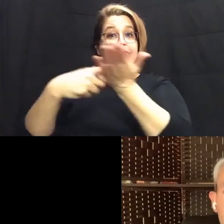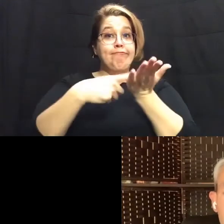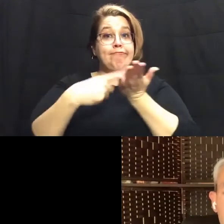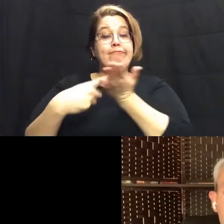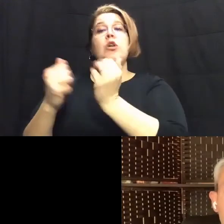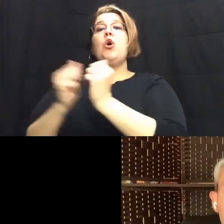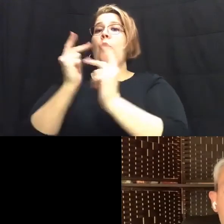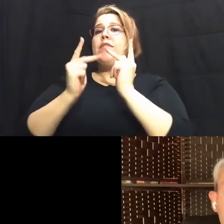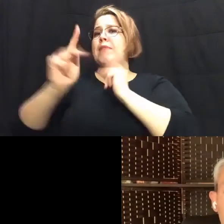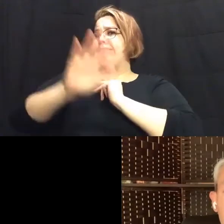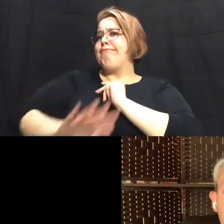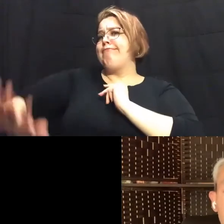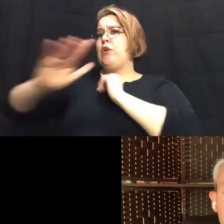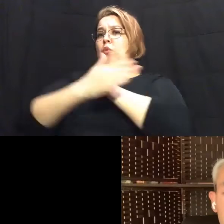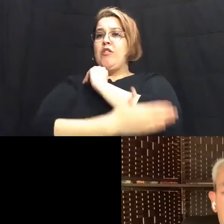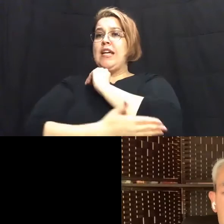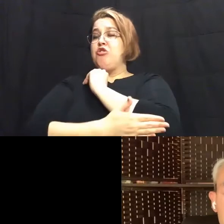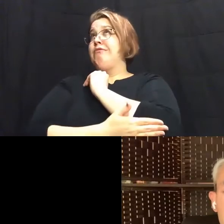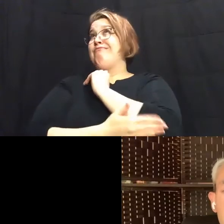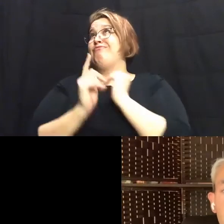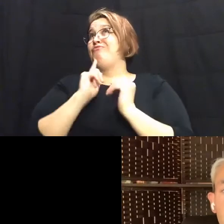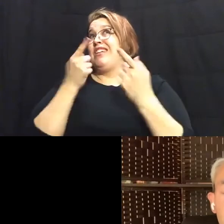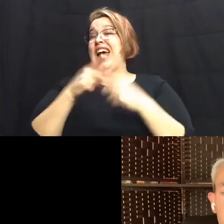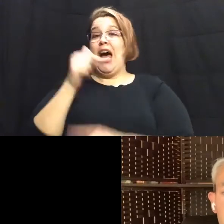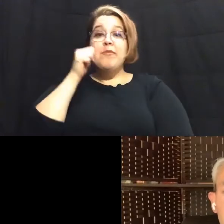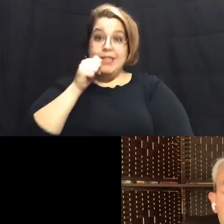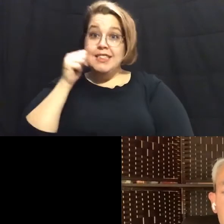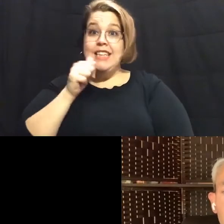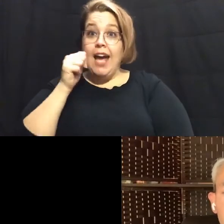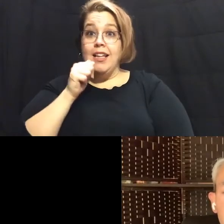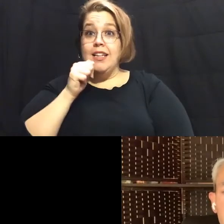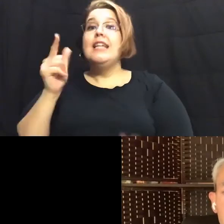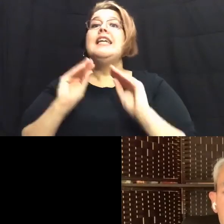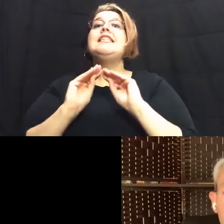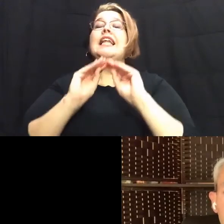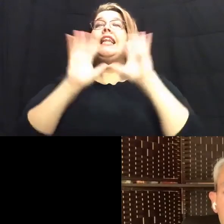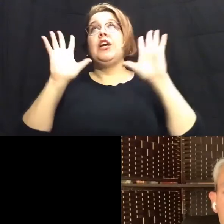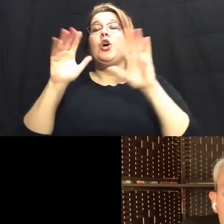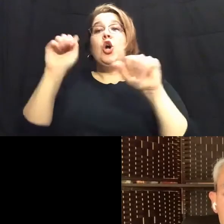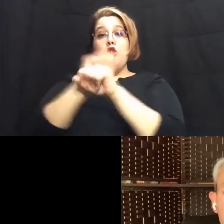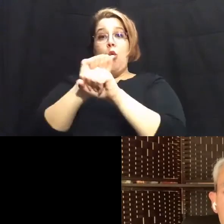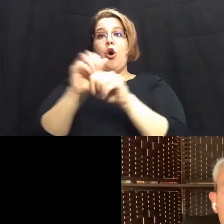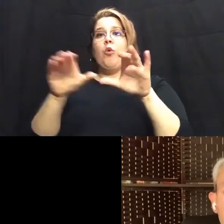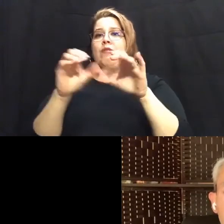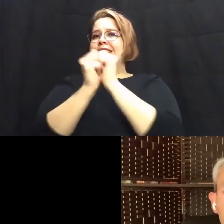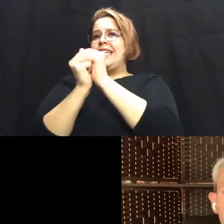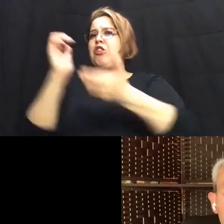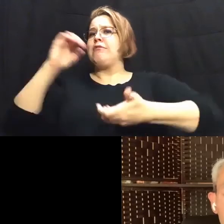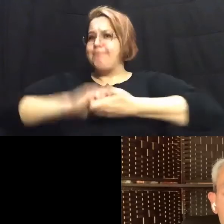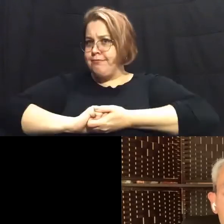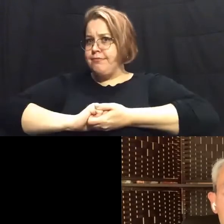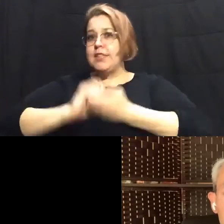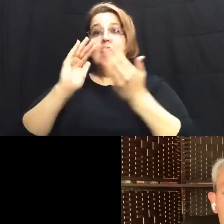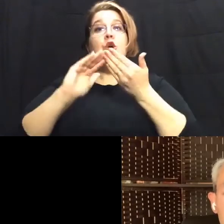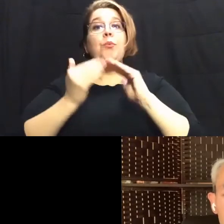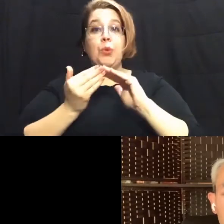peers across the country on a on a nearly daily basis it is clear that the work that we have done together as a community um with